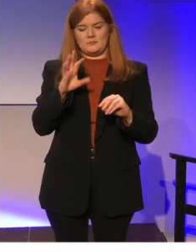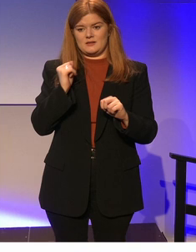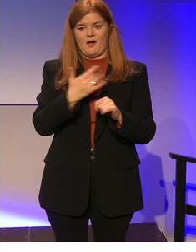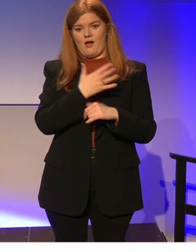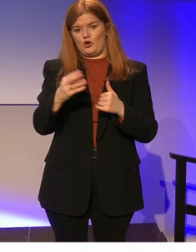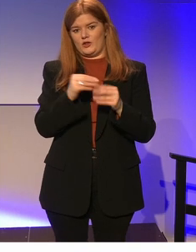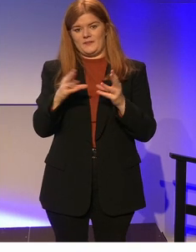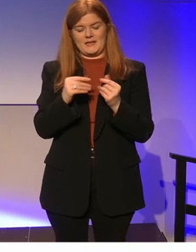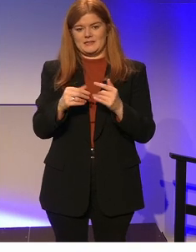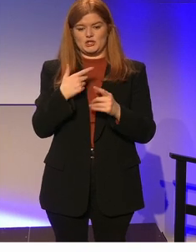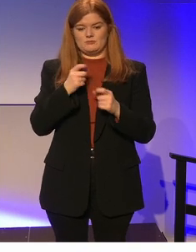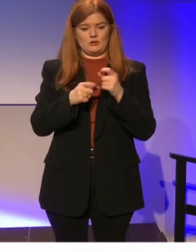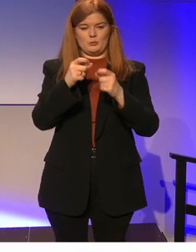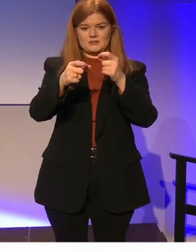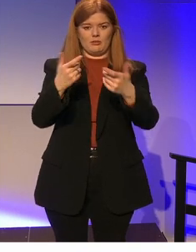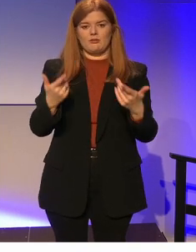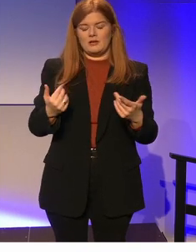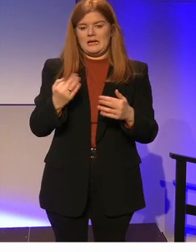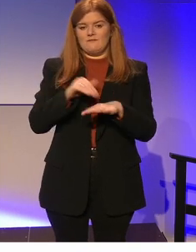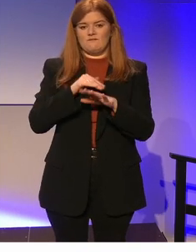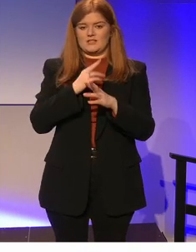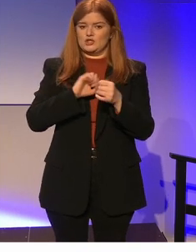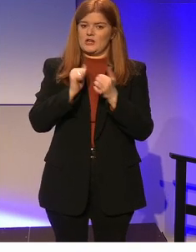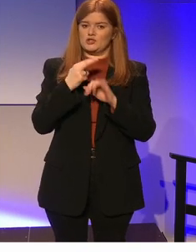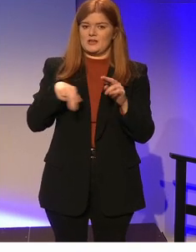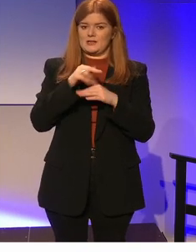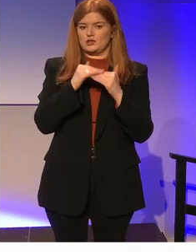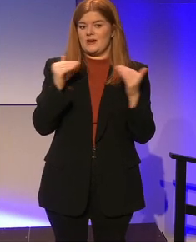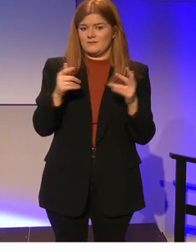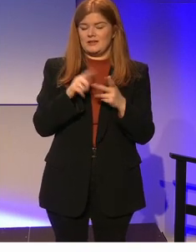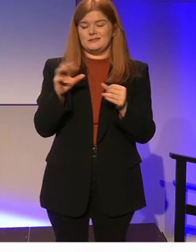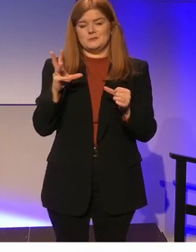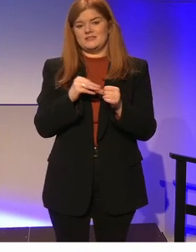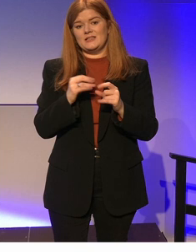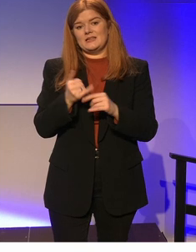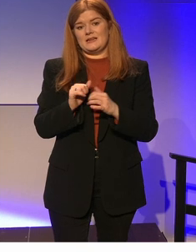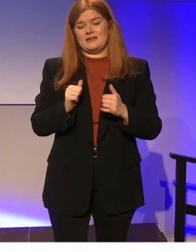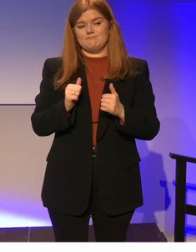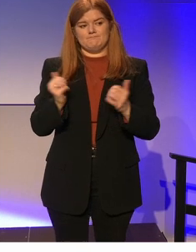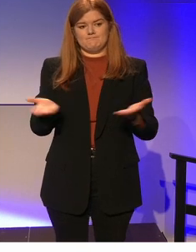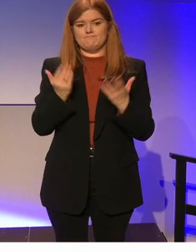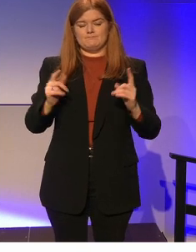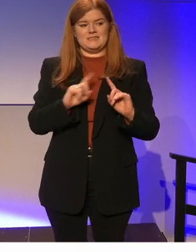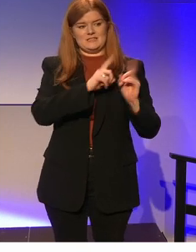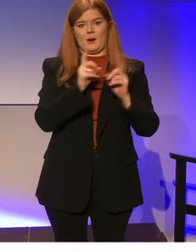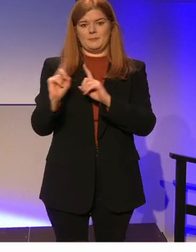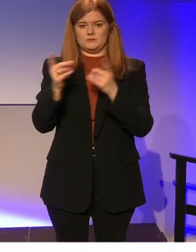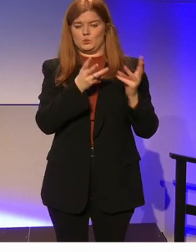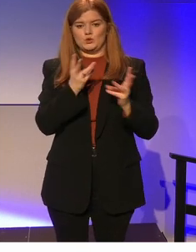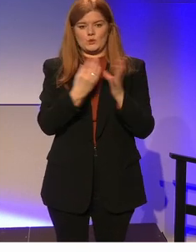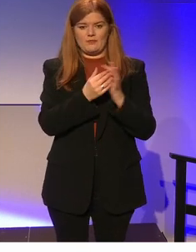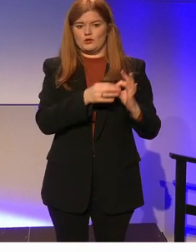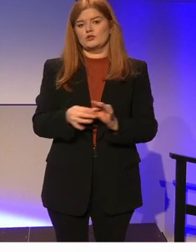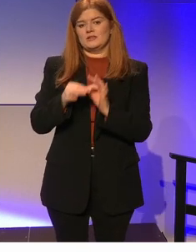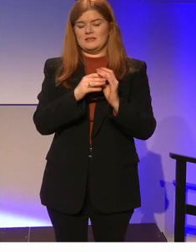Everything else is incremental, affecting change at national level and particularly on enabling interdepartmental collaboration